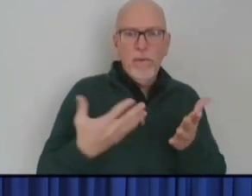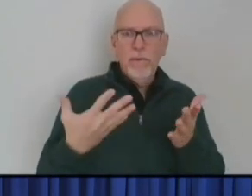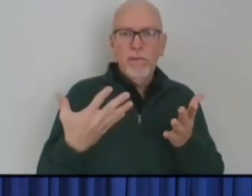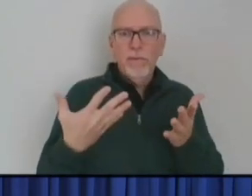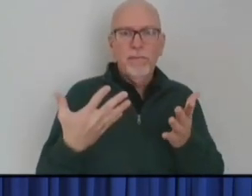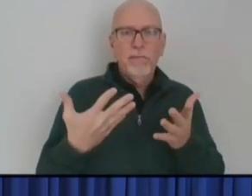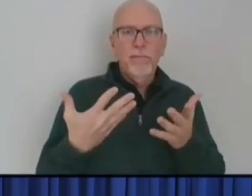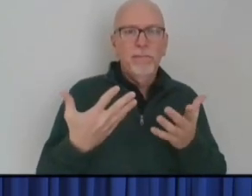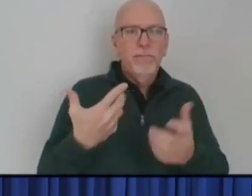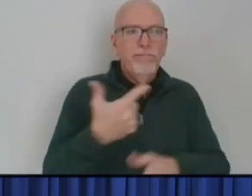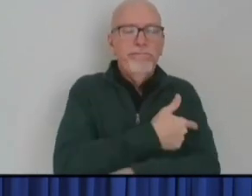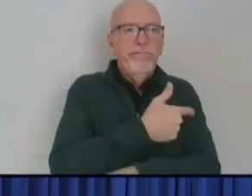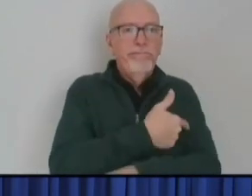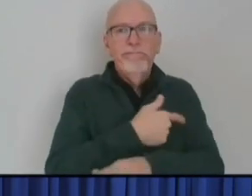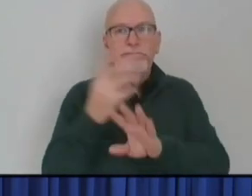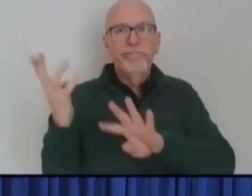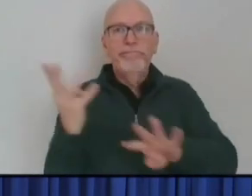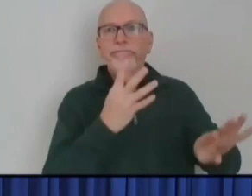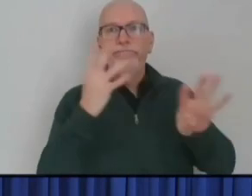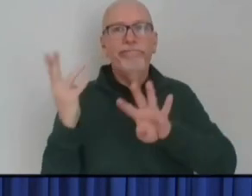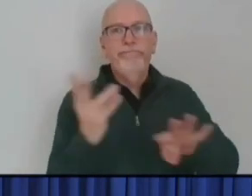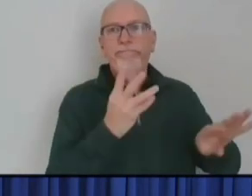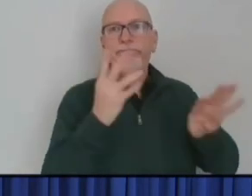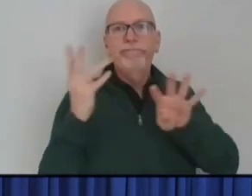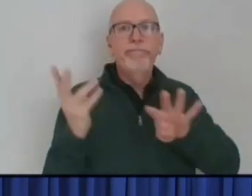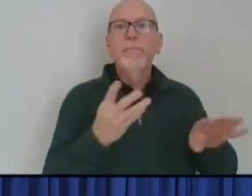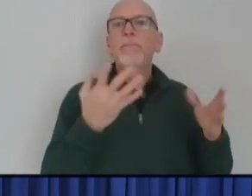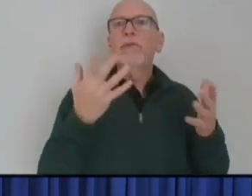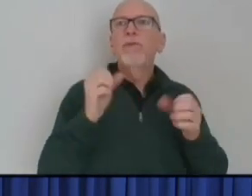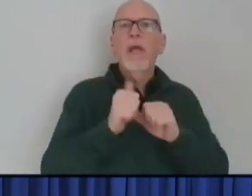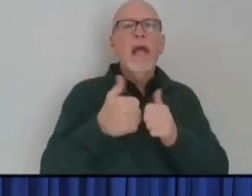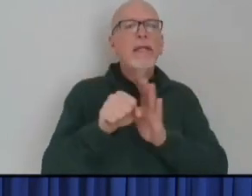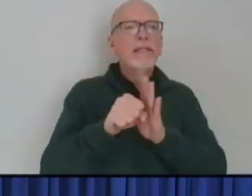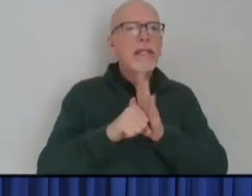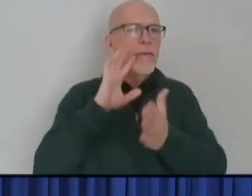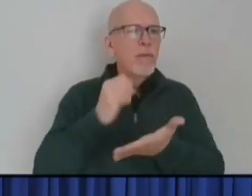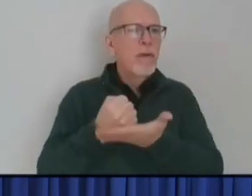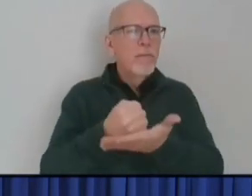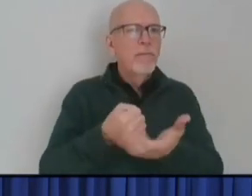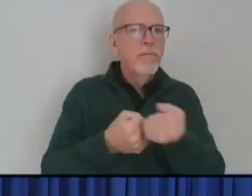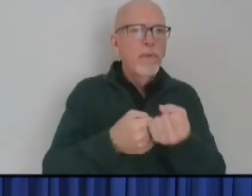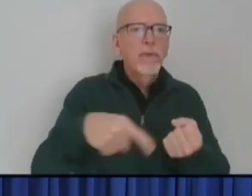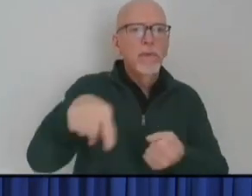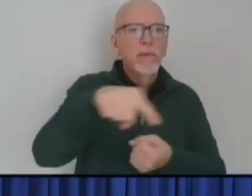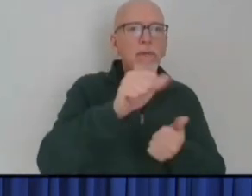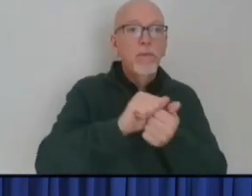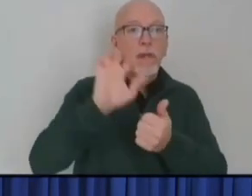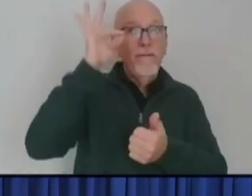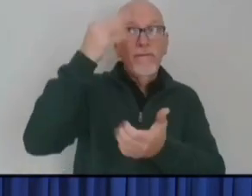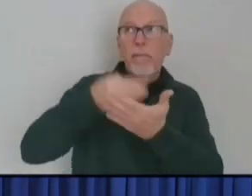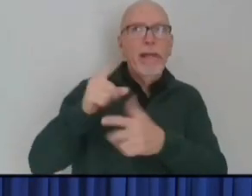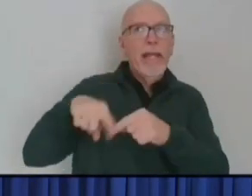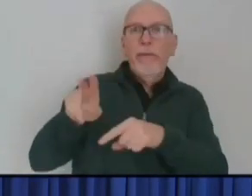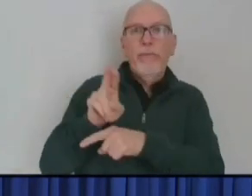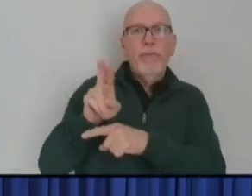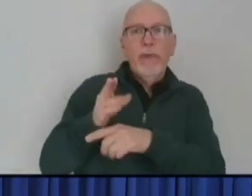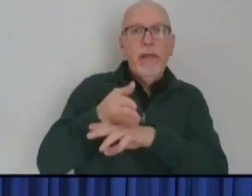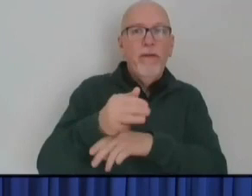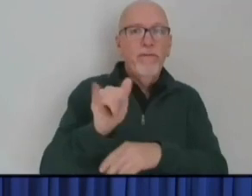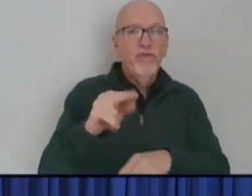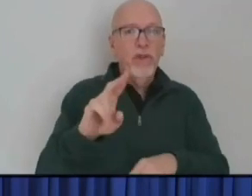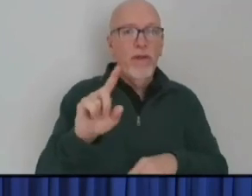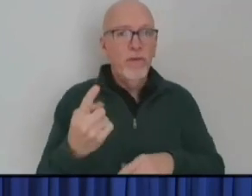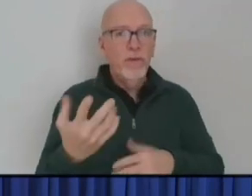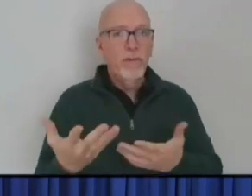mass vaccinations. So, I wonder how the state will help them, given the federal money can't be used after January 1.